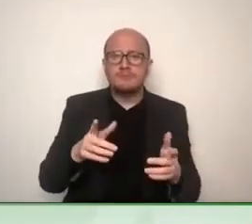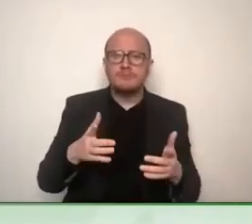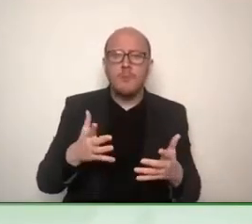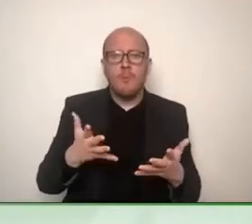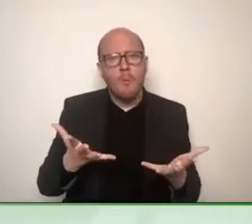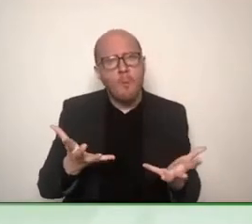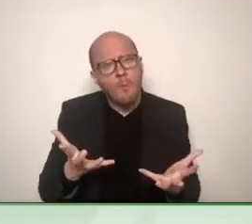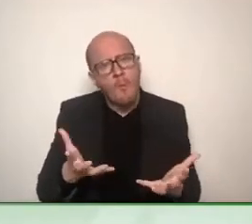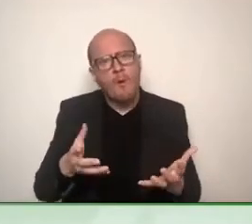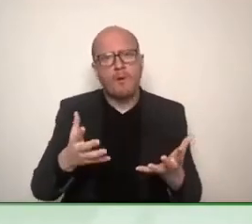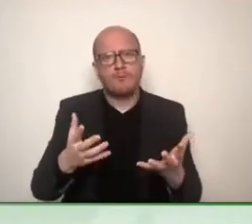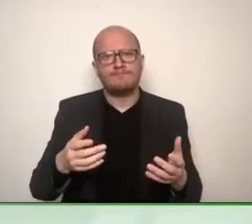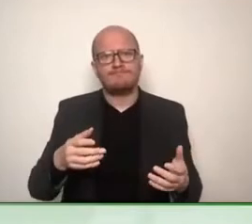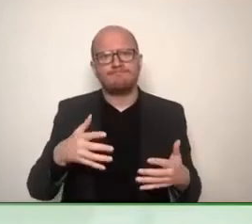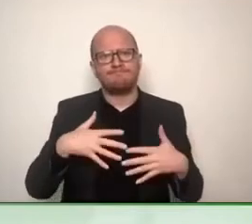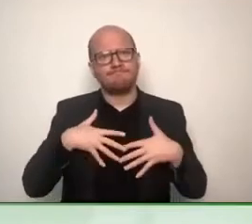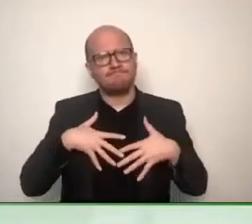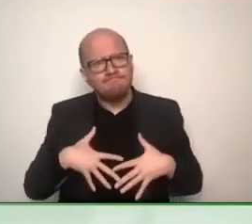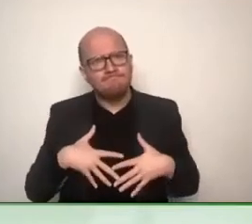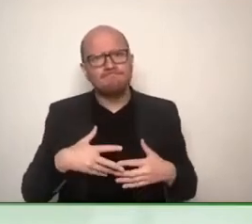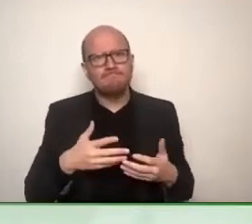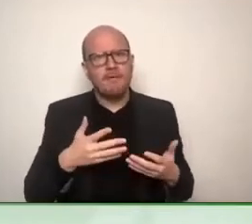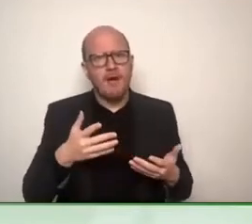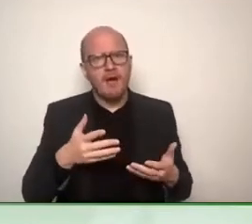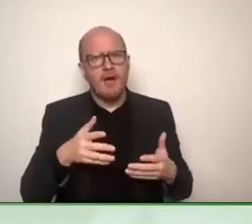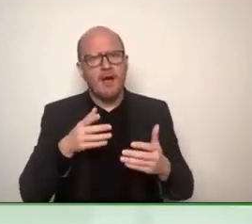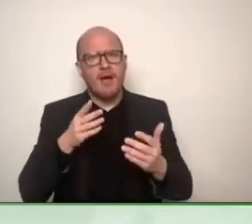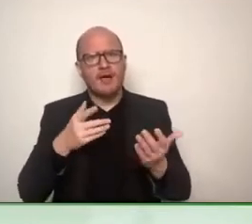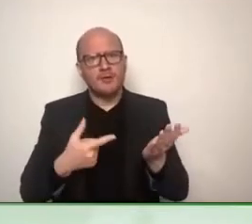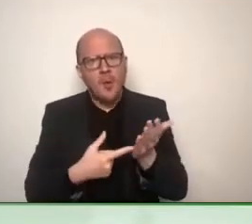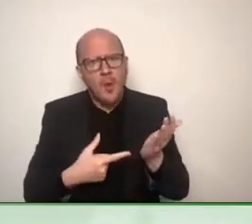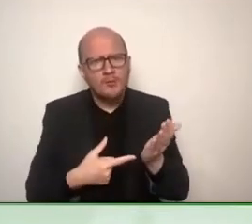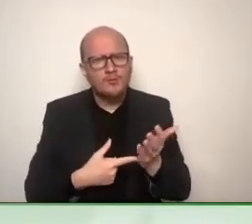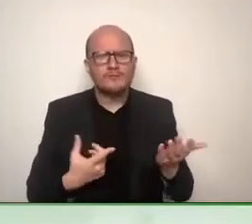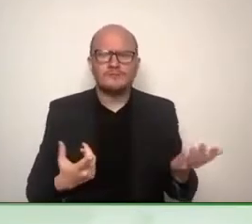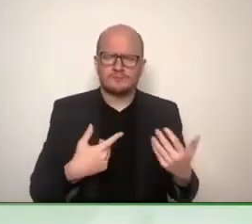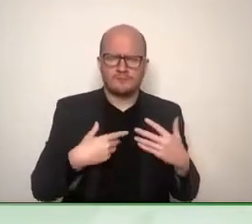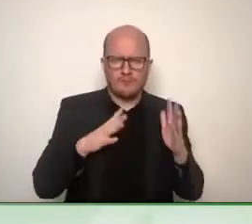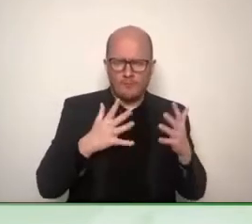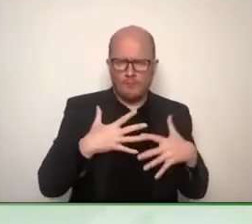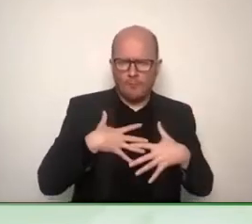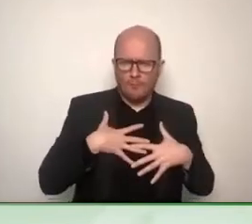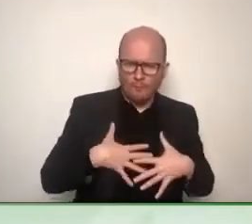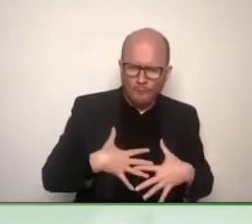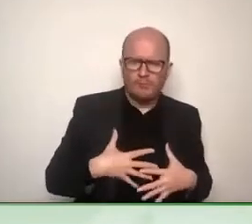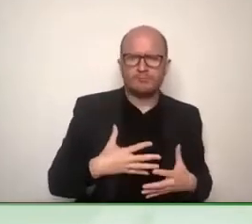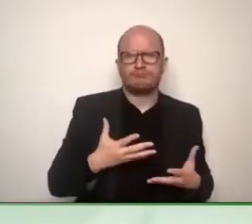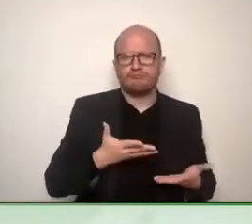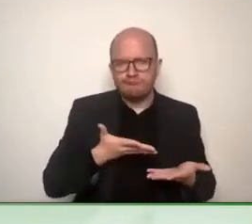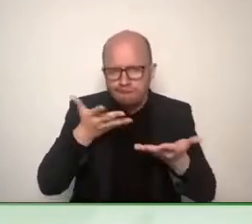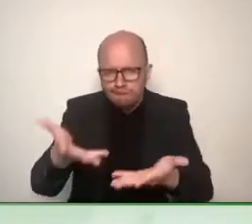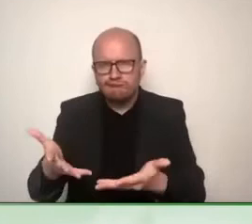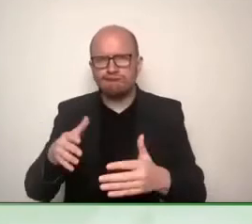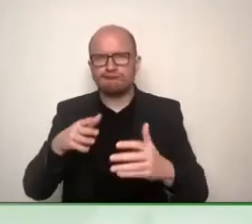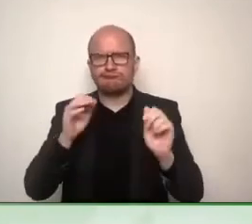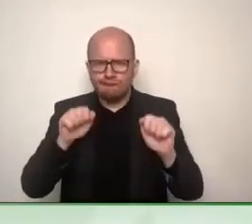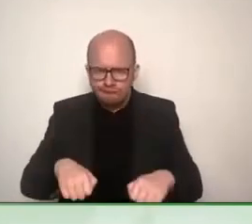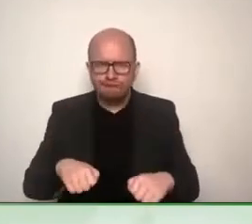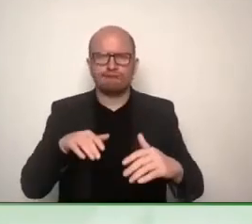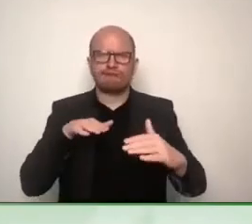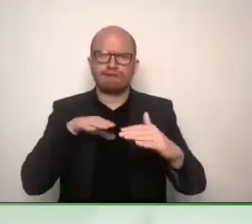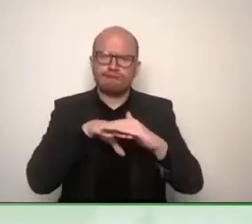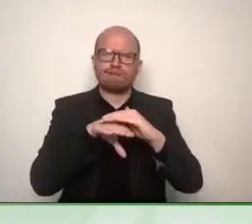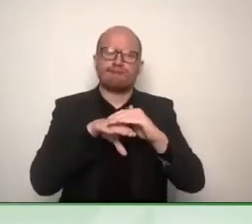But it's not so easy and that's the global challenge that connects us all. And how did you come up with the idea of